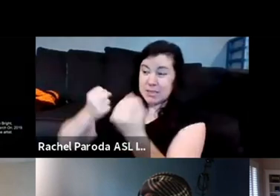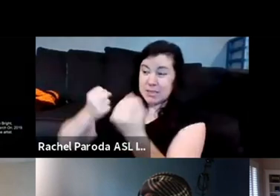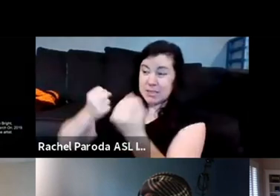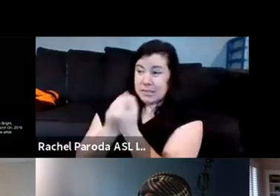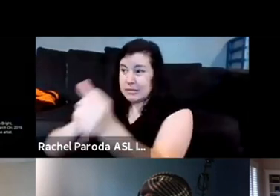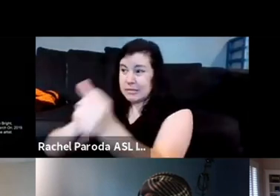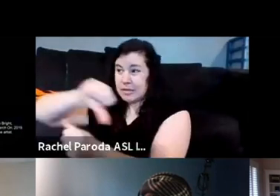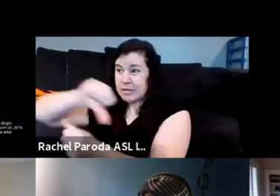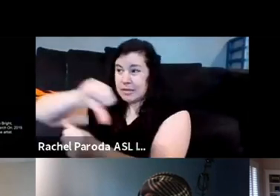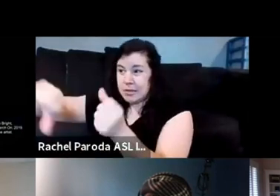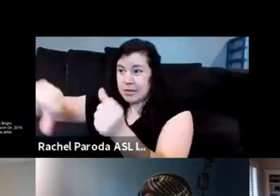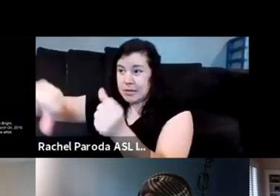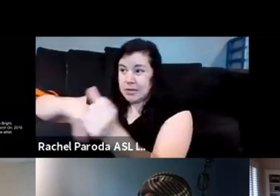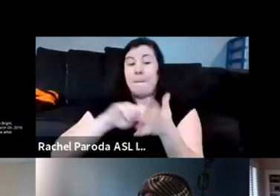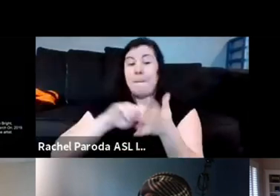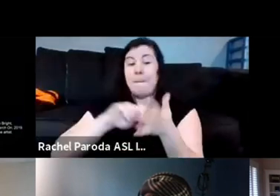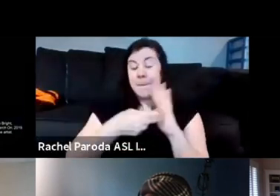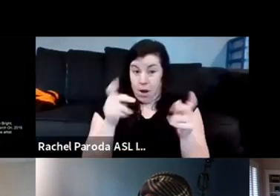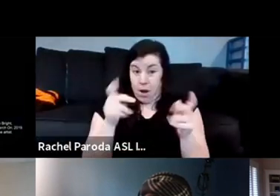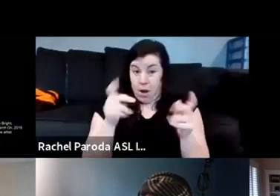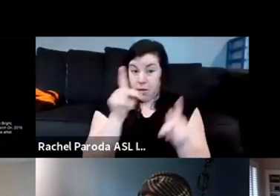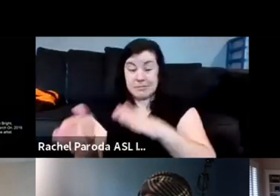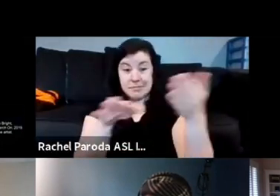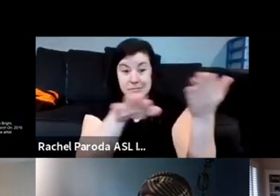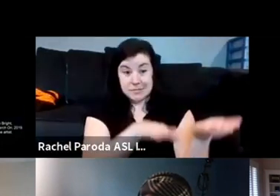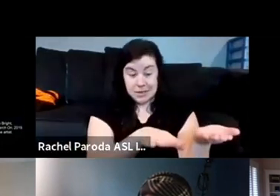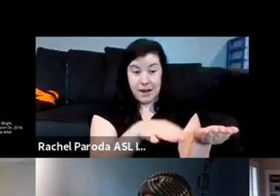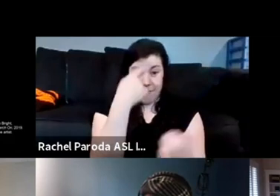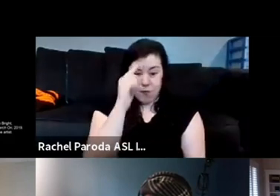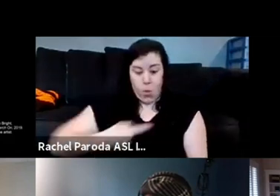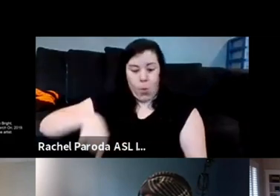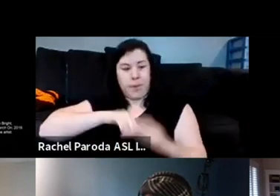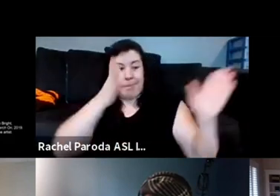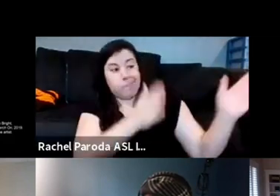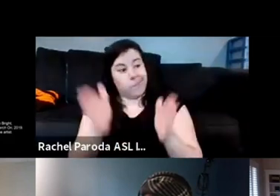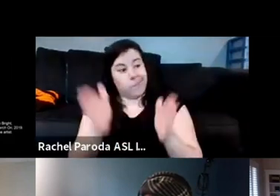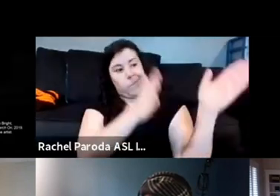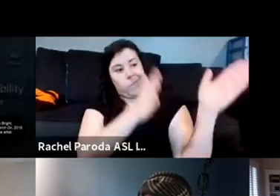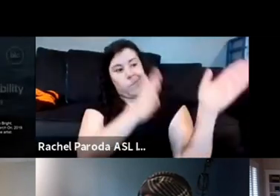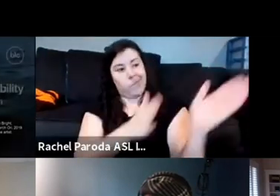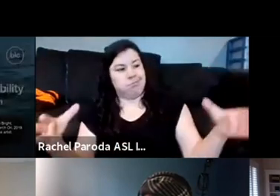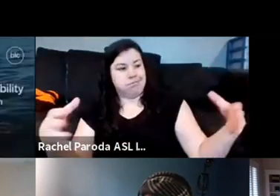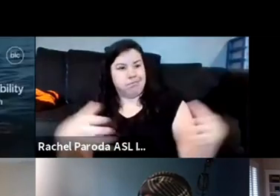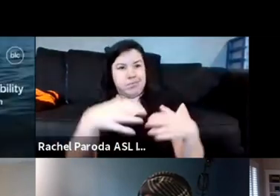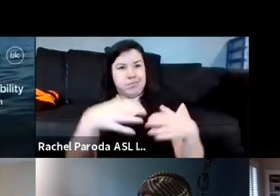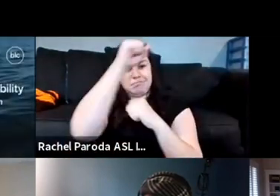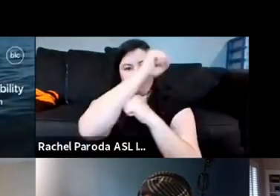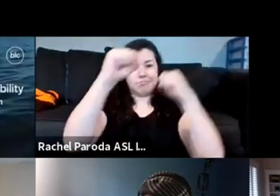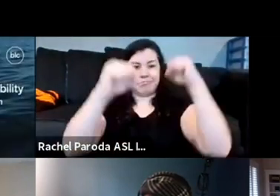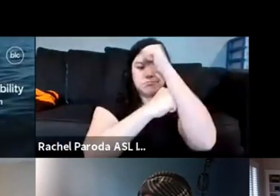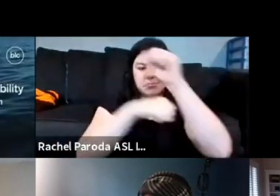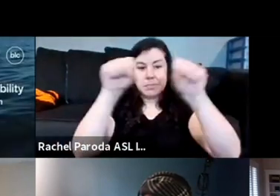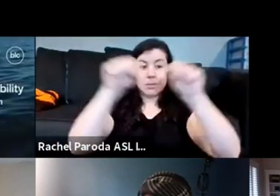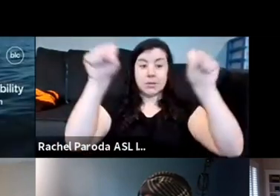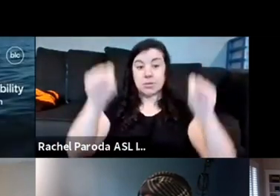and we're not asking for people to die so that we can be the the community organizers um building this infrastructure but the